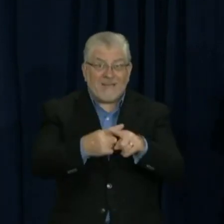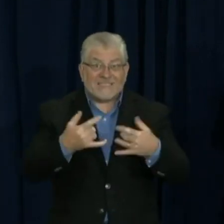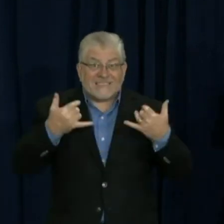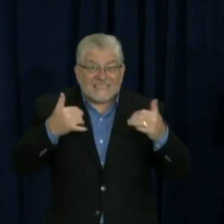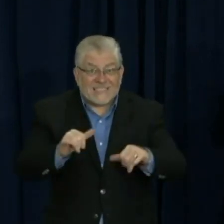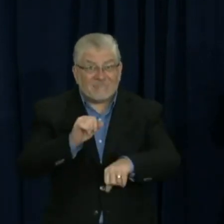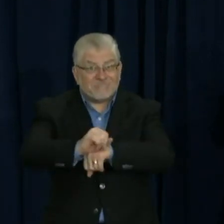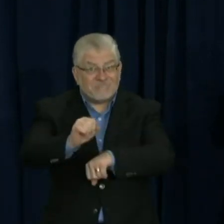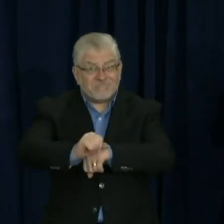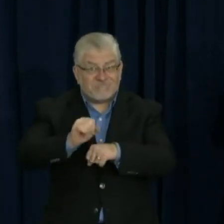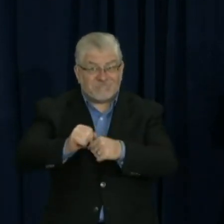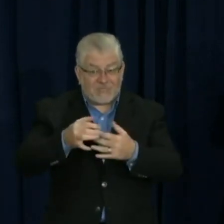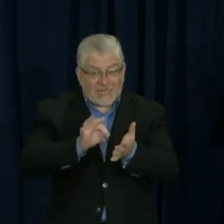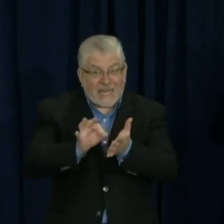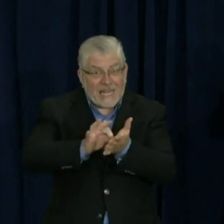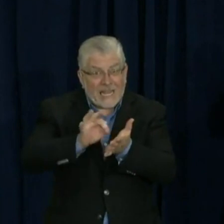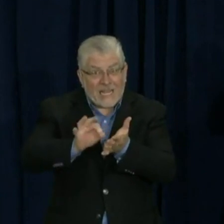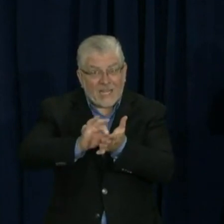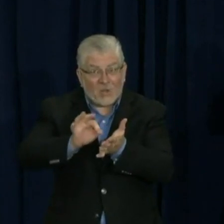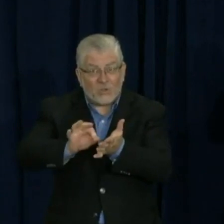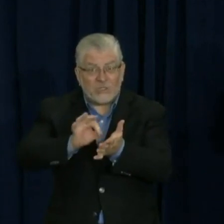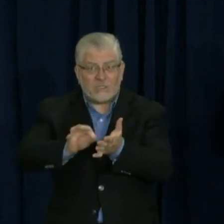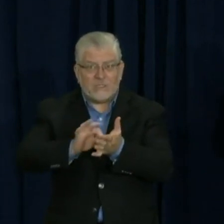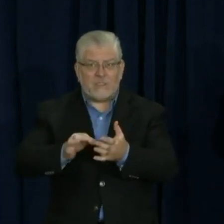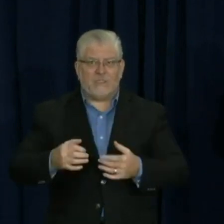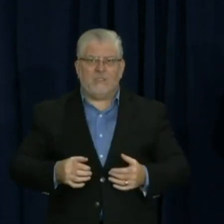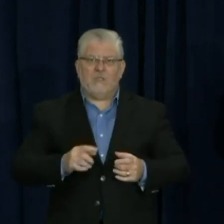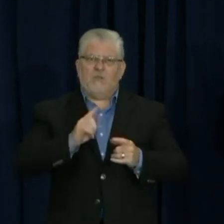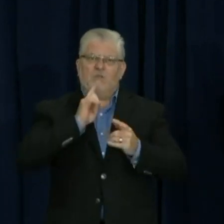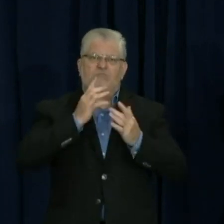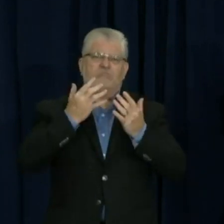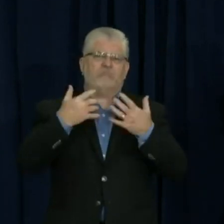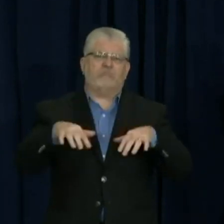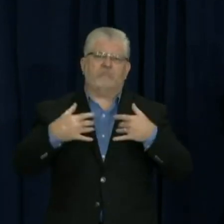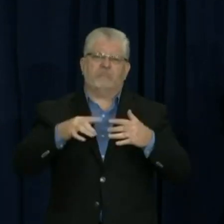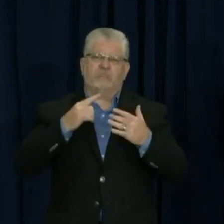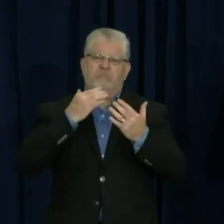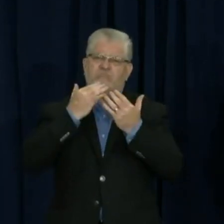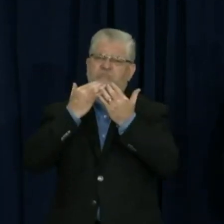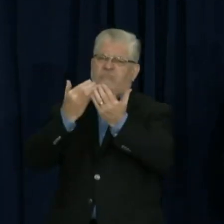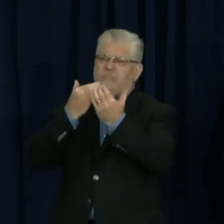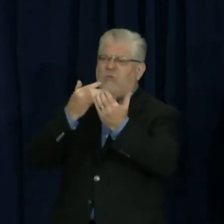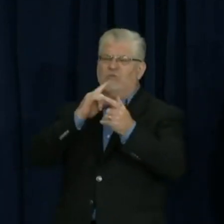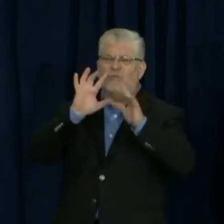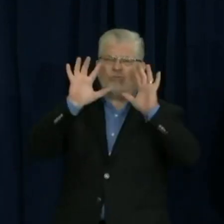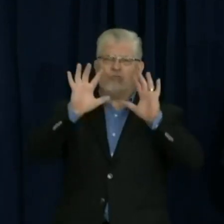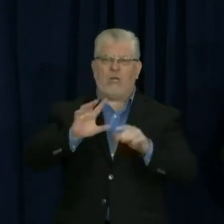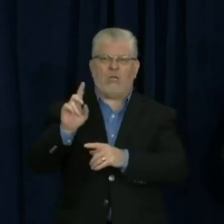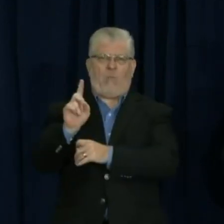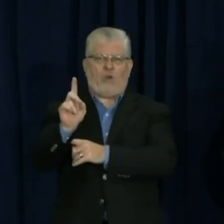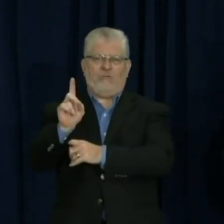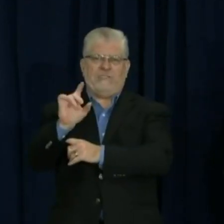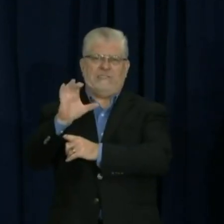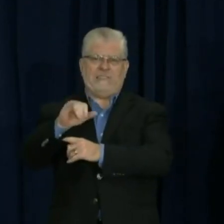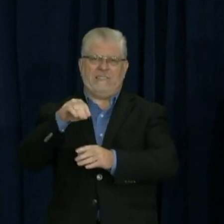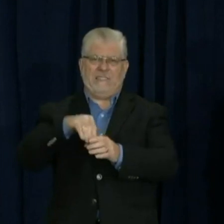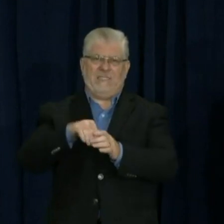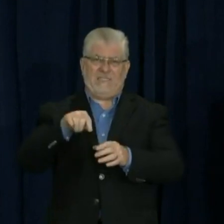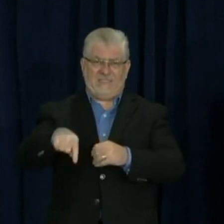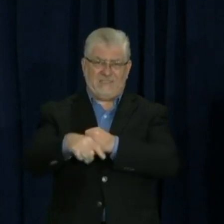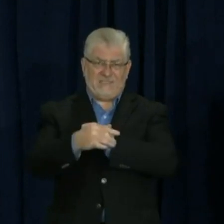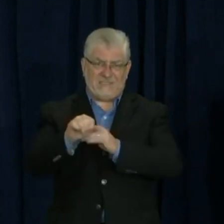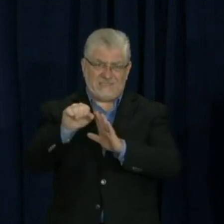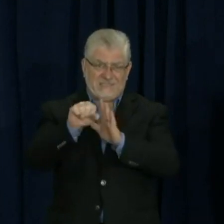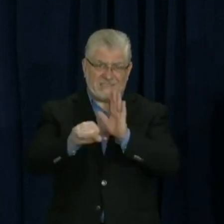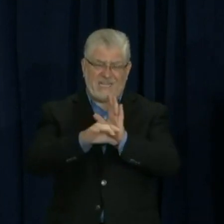of enabling this great democracy in Pennsylvania and across the nation. The work they have done and